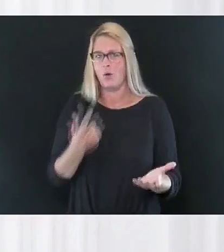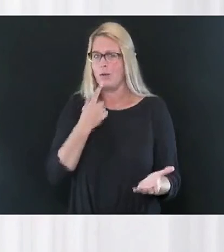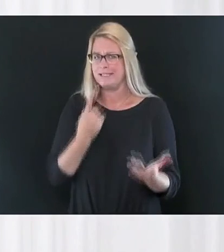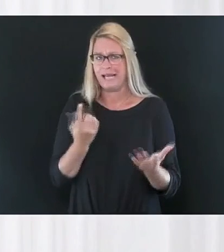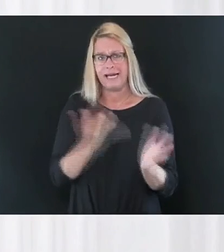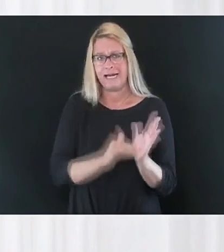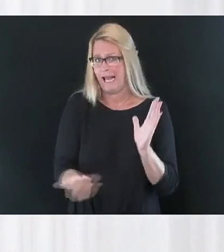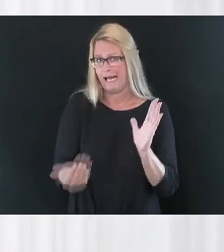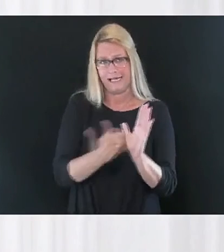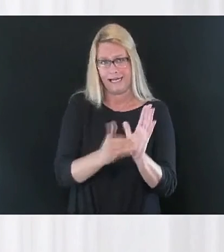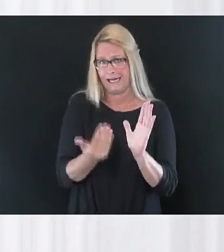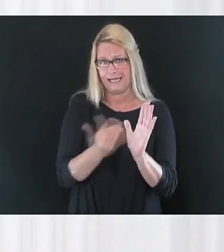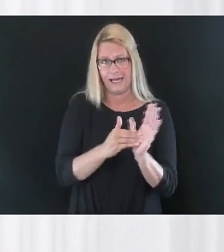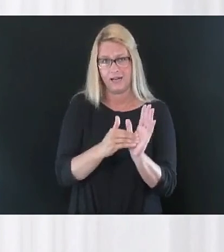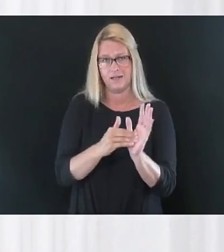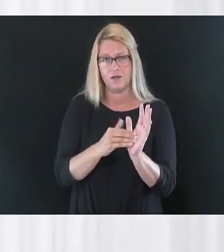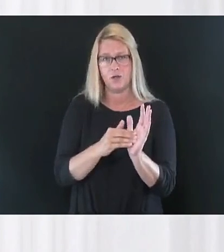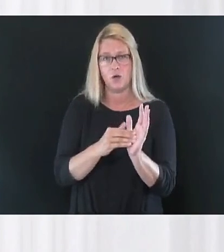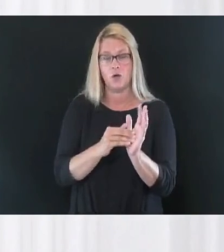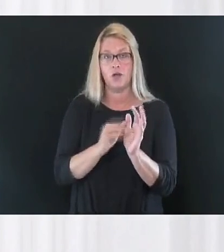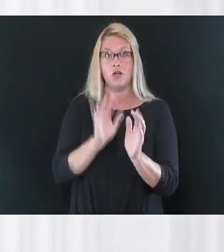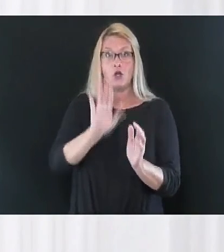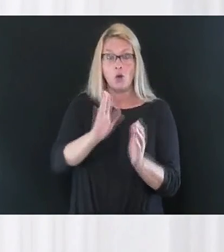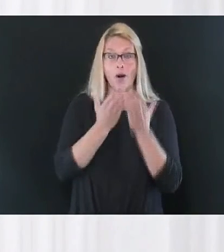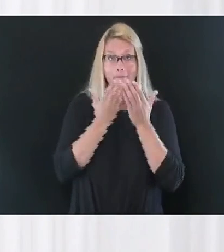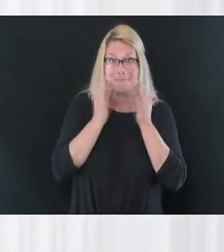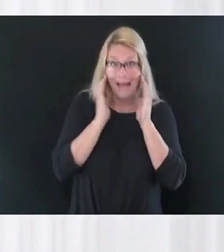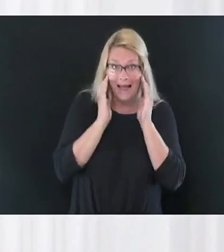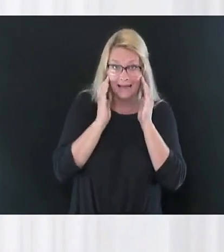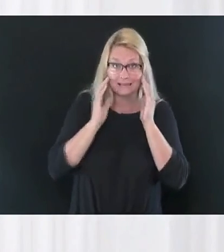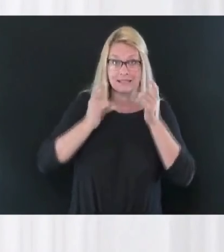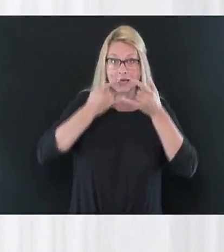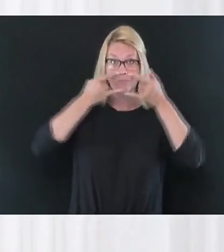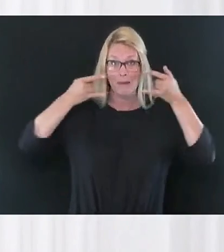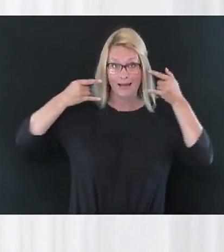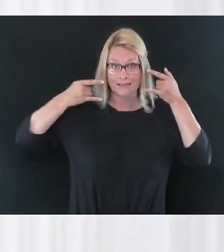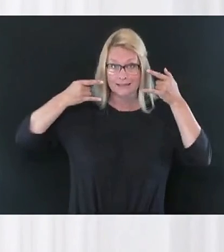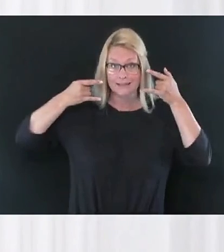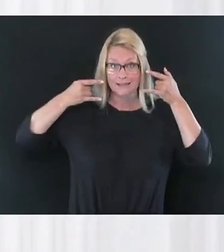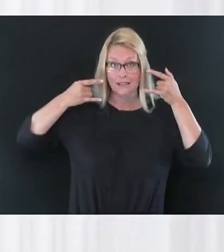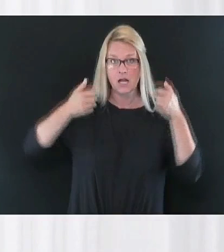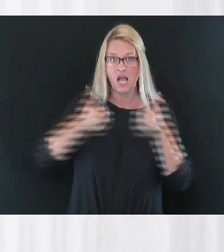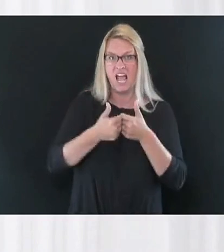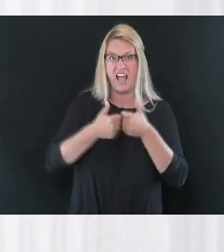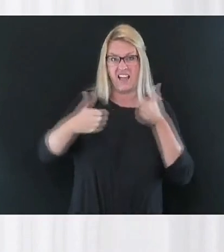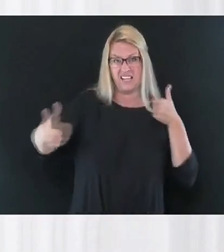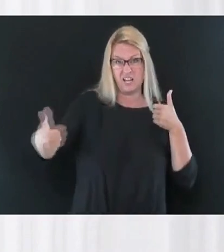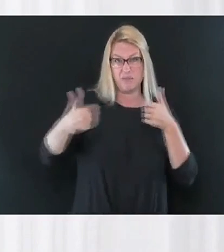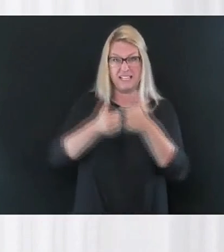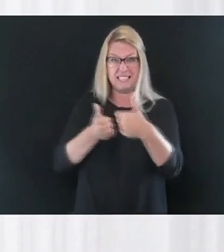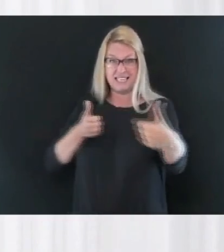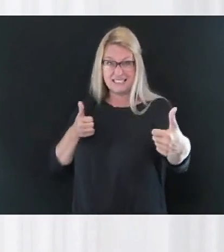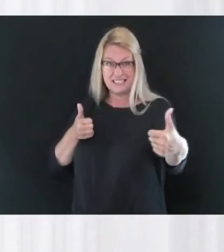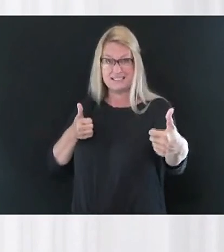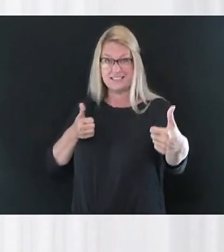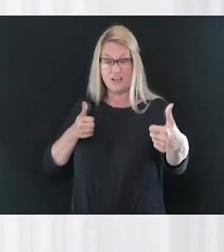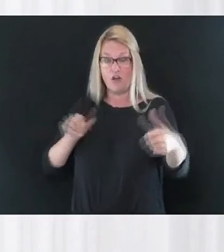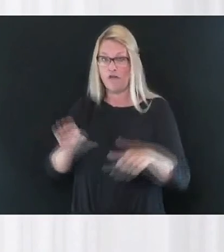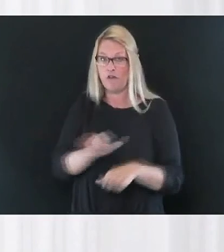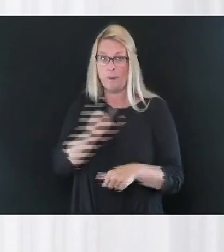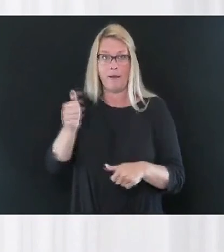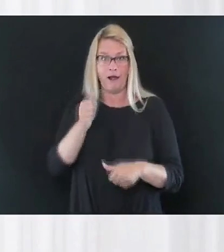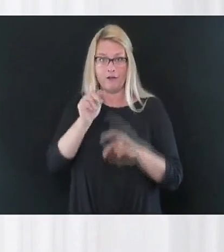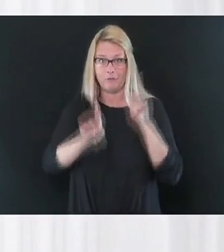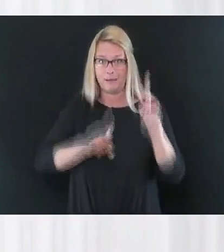it so many times, but wearing a mask and physically distancing six feet or more from other